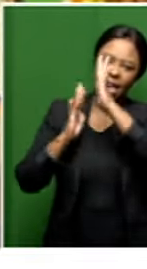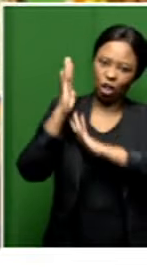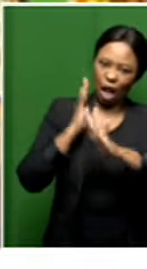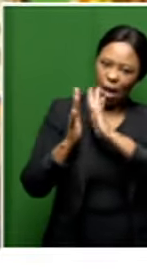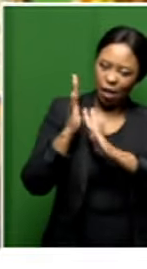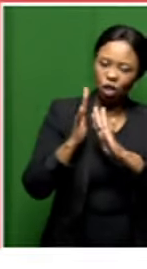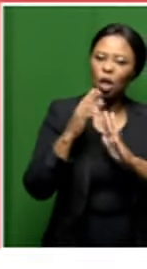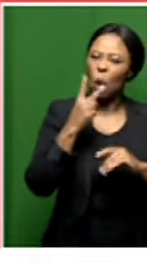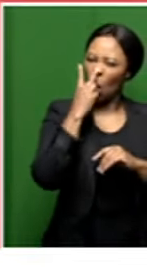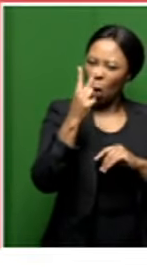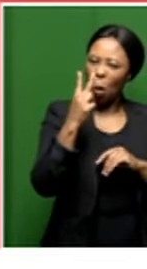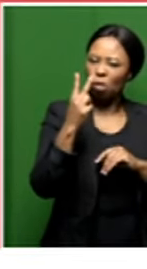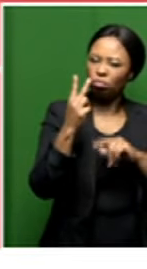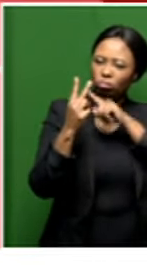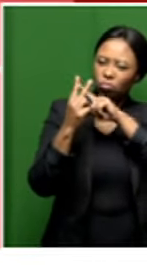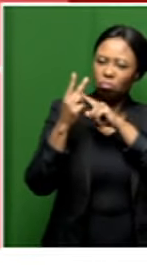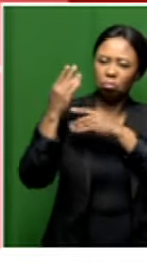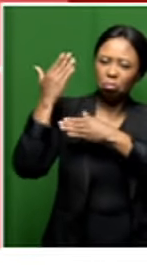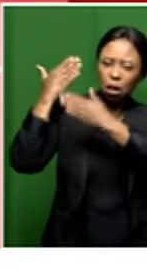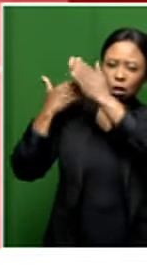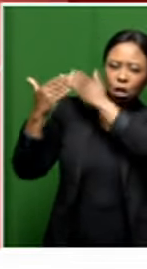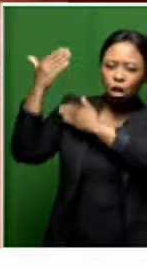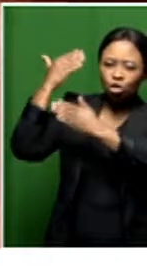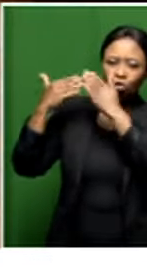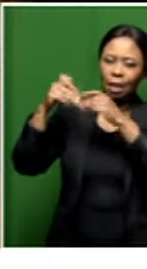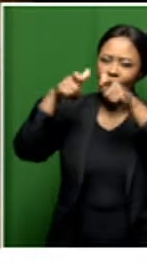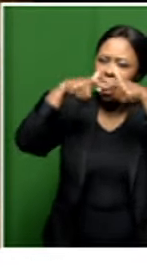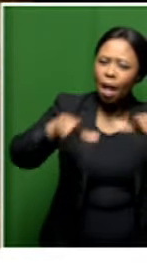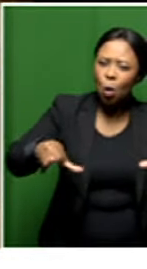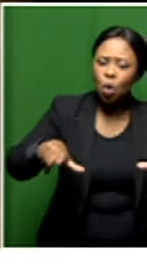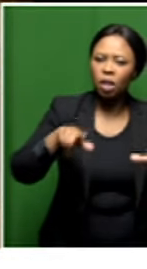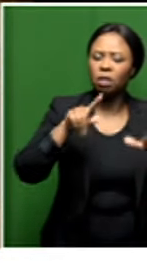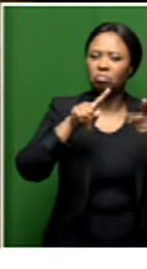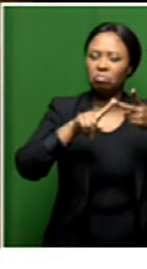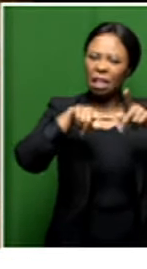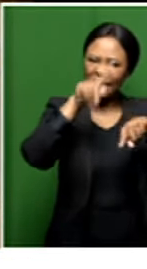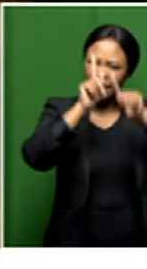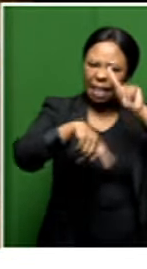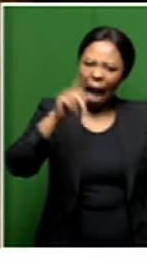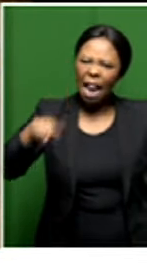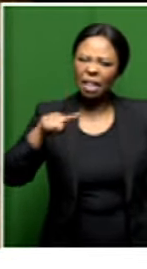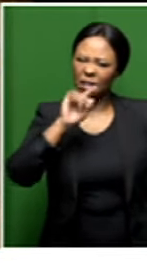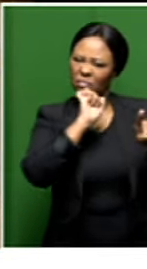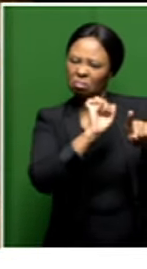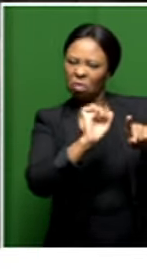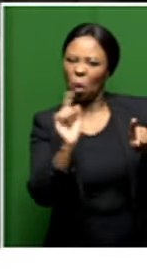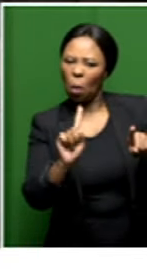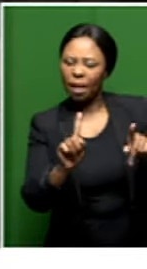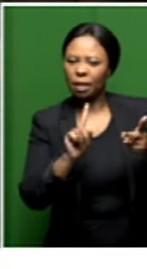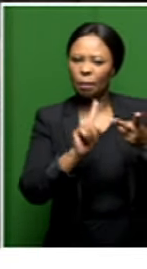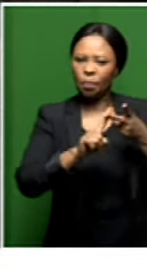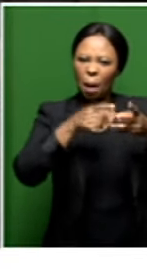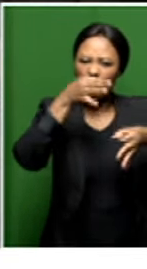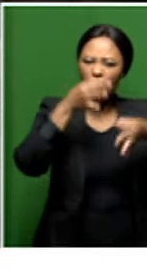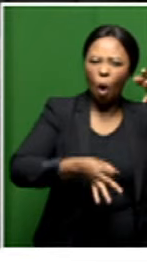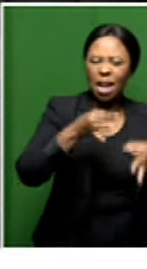and looking at the histories of of the language and its dialects and the intricacies and politics